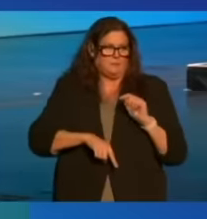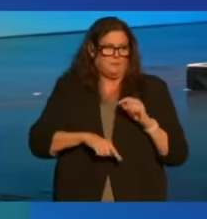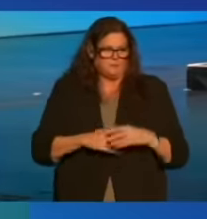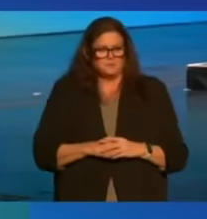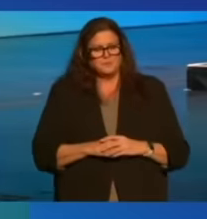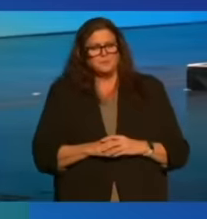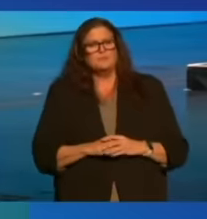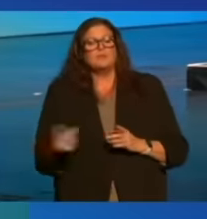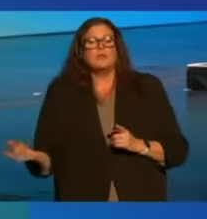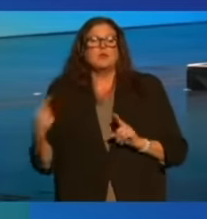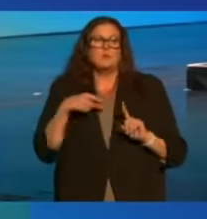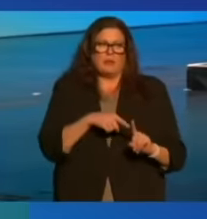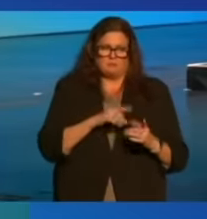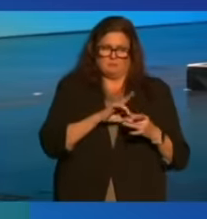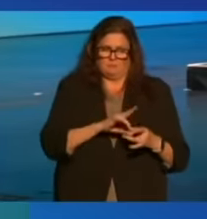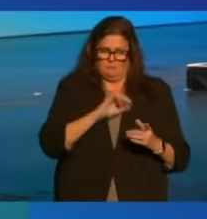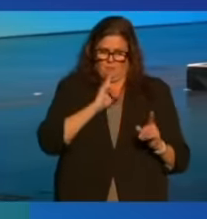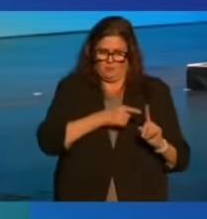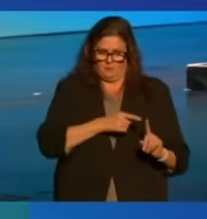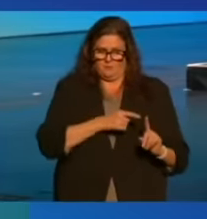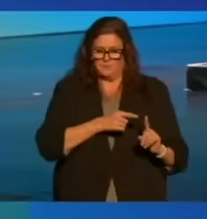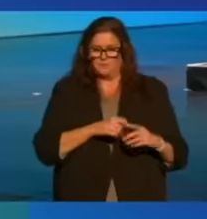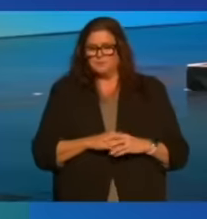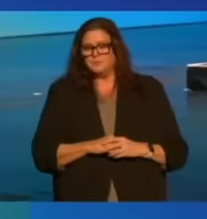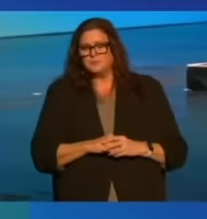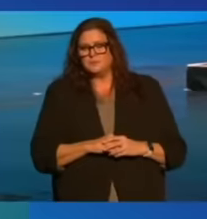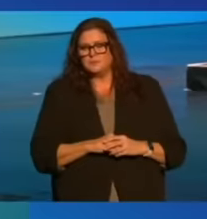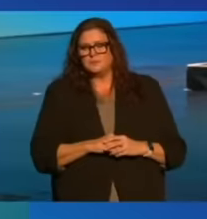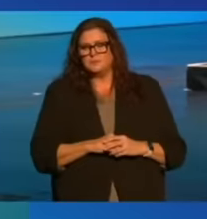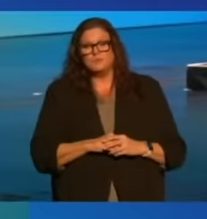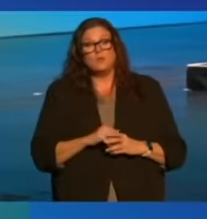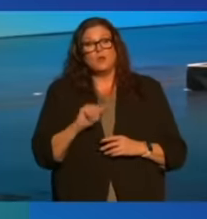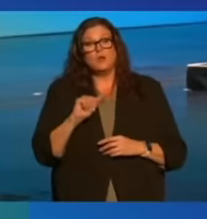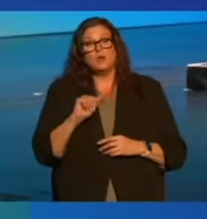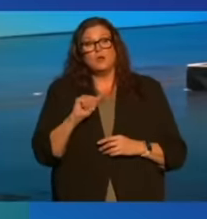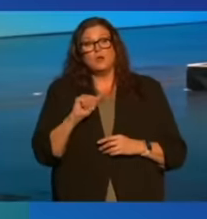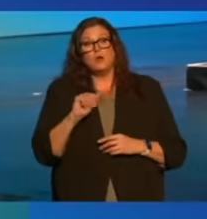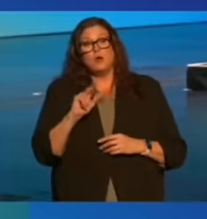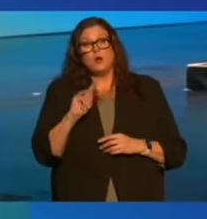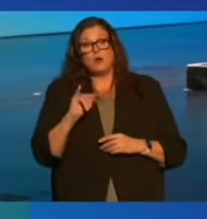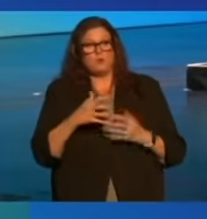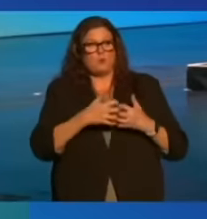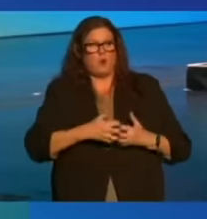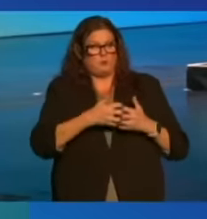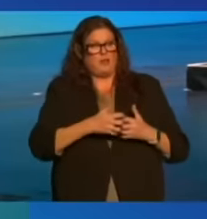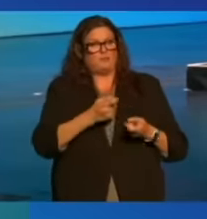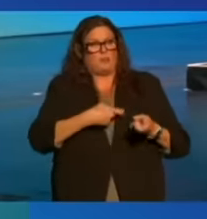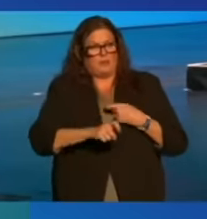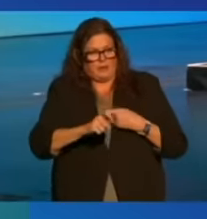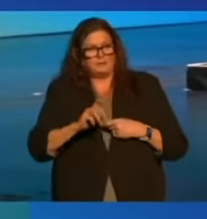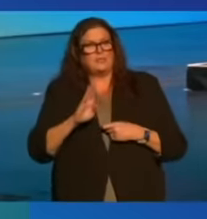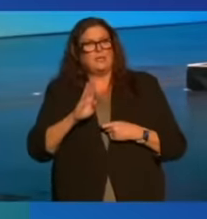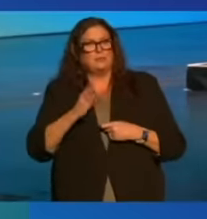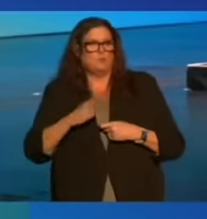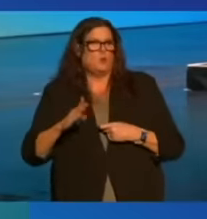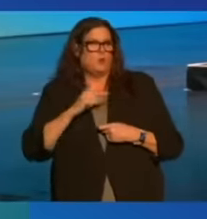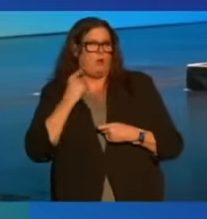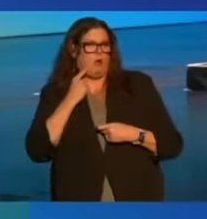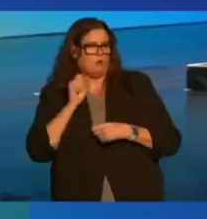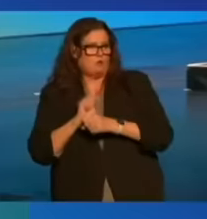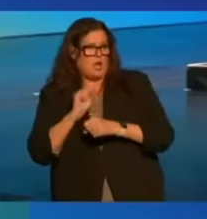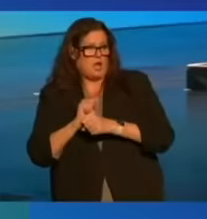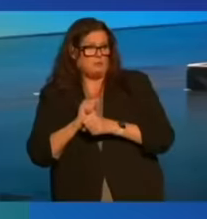Which brings me to a related point. With automation replacing so many blue-collar jobs and pretty soon